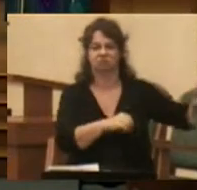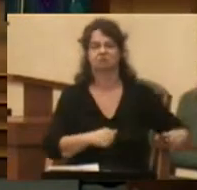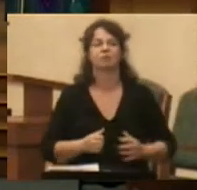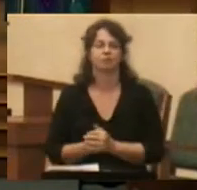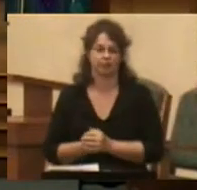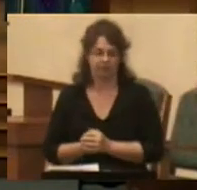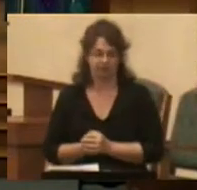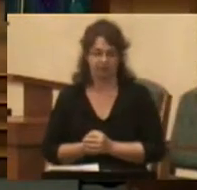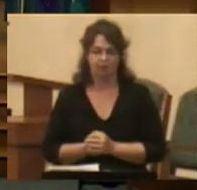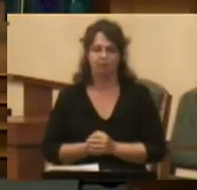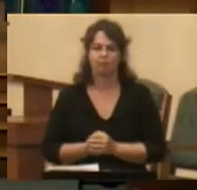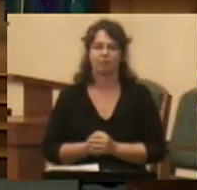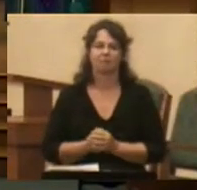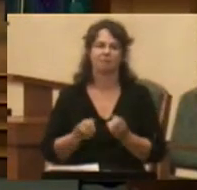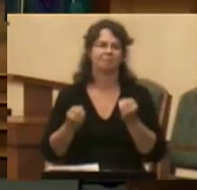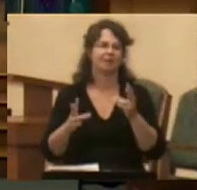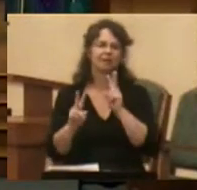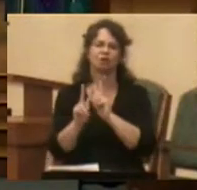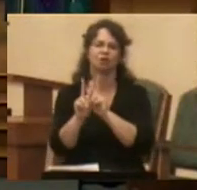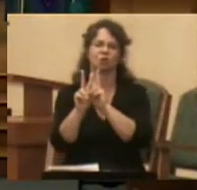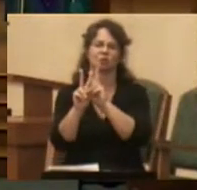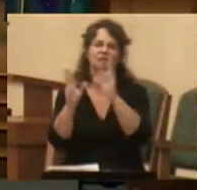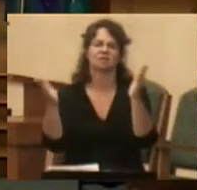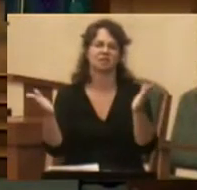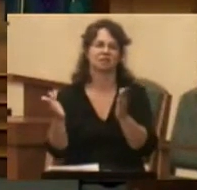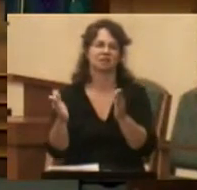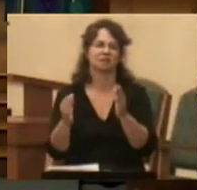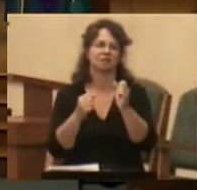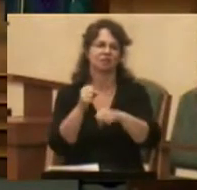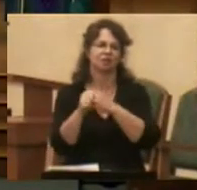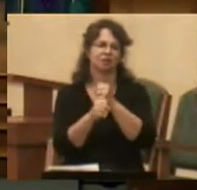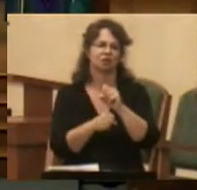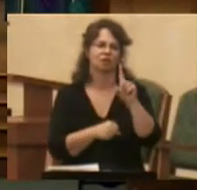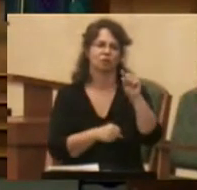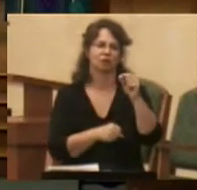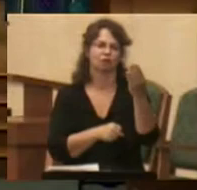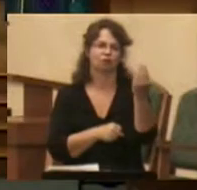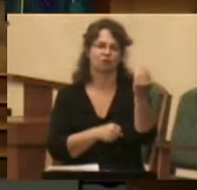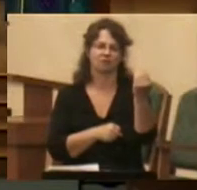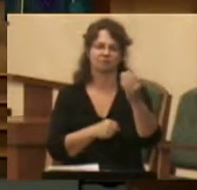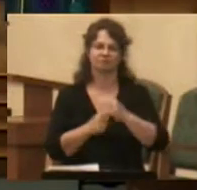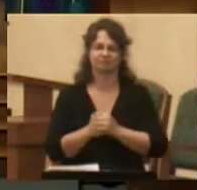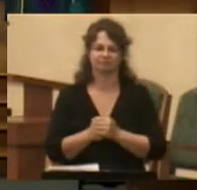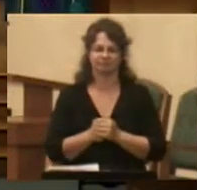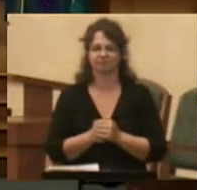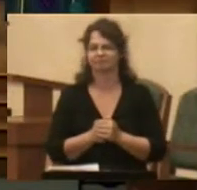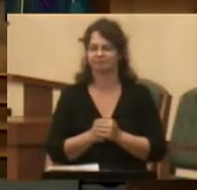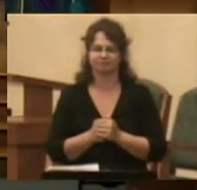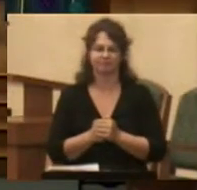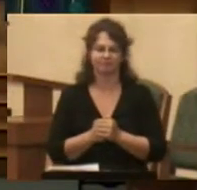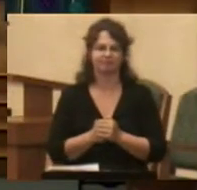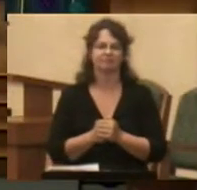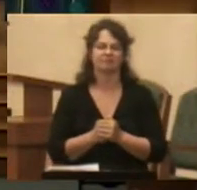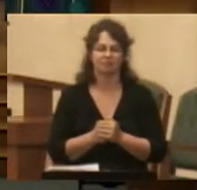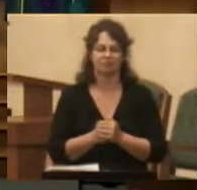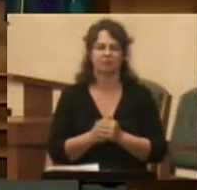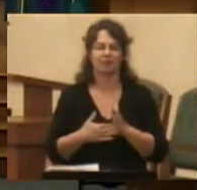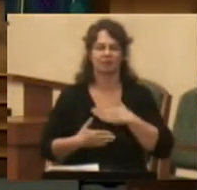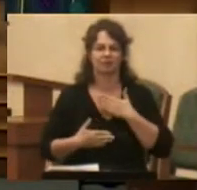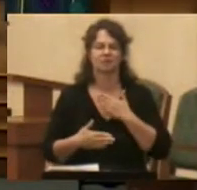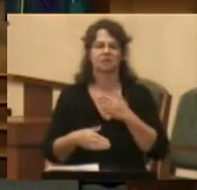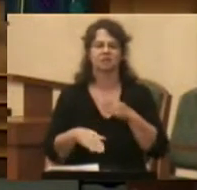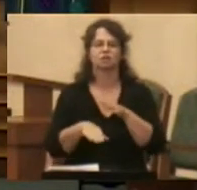We have had far too many funerals at Bethel here in 2014 though the pace of those funerals has slowed down considerably